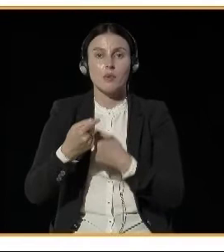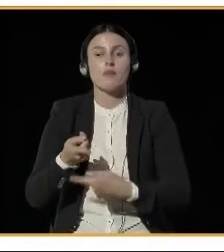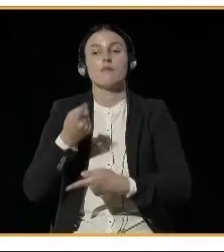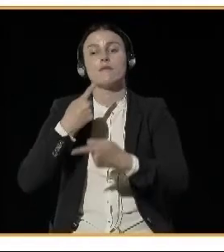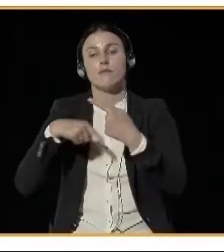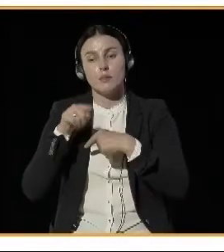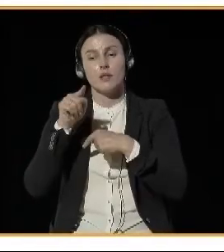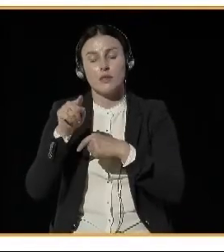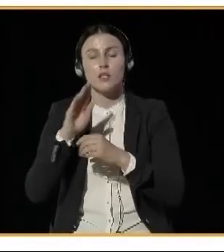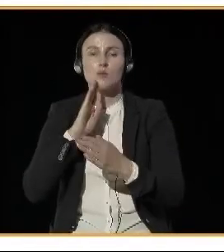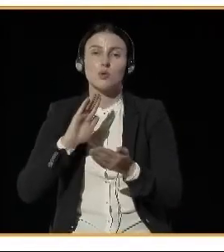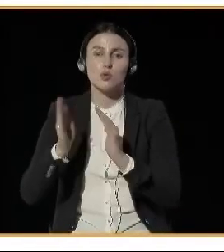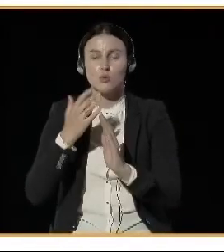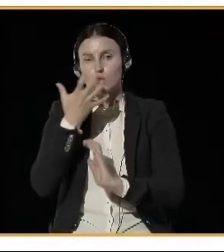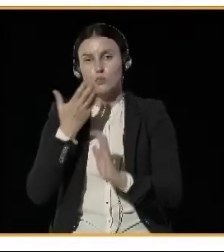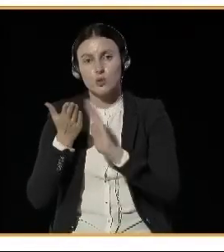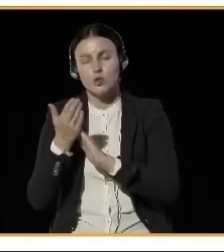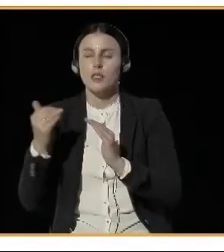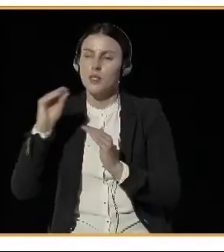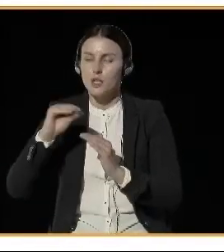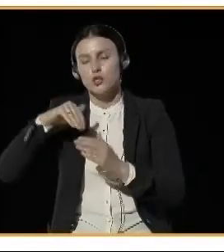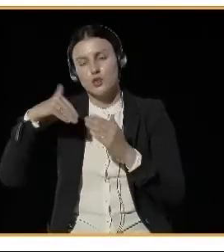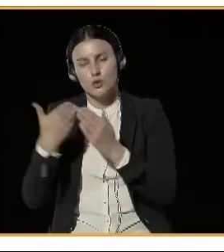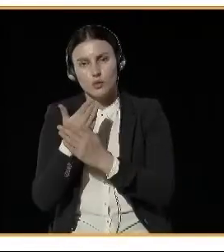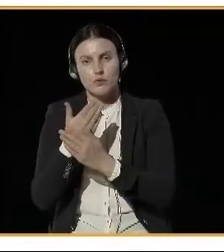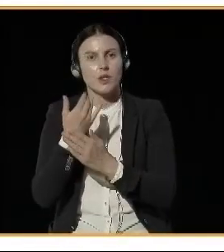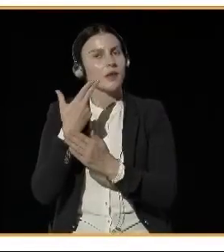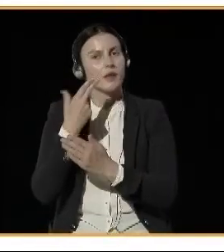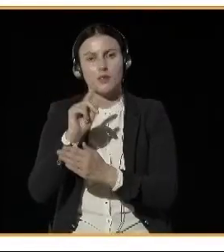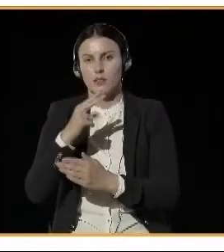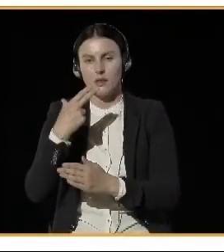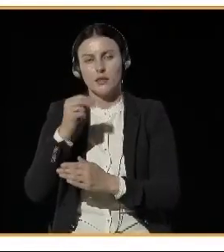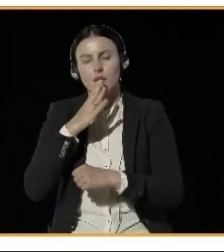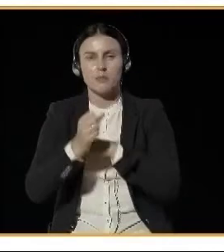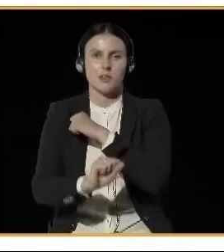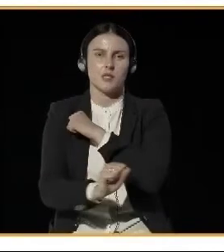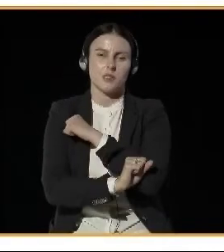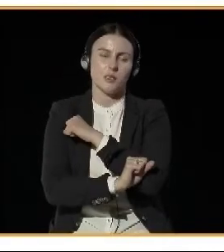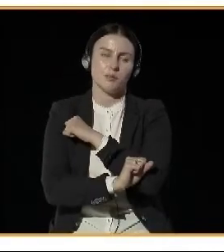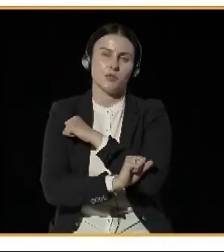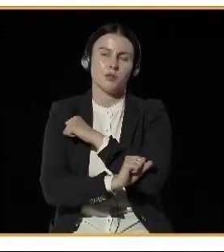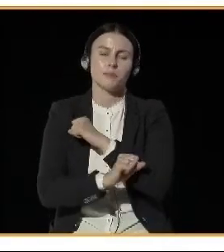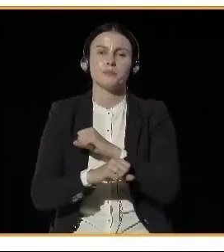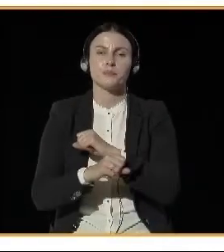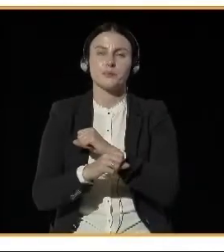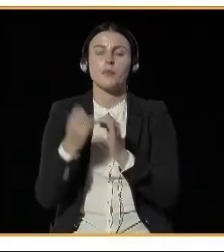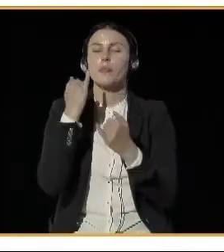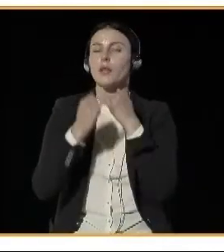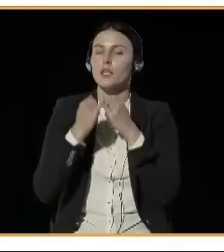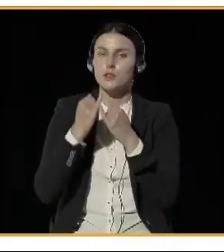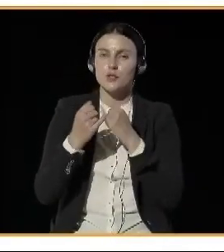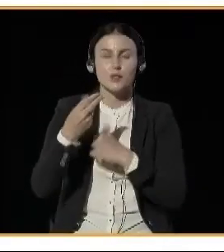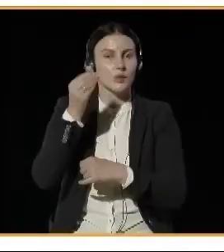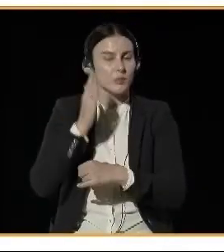Or, for example, if we don't evaluate the citizens' income and